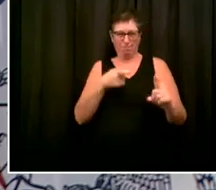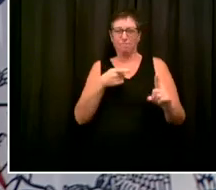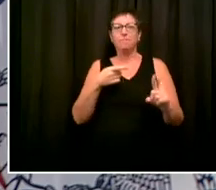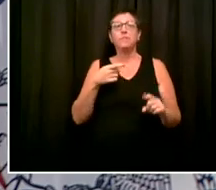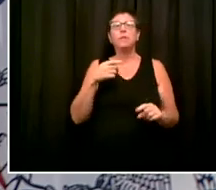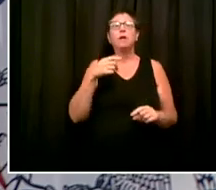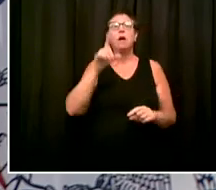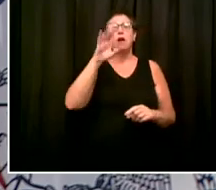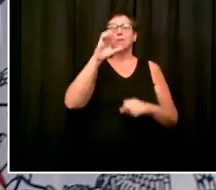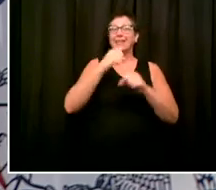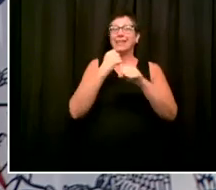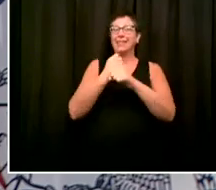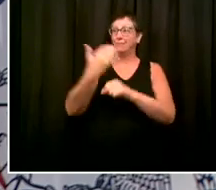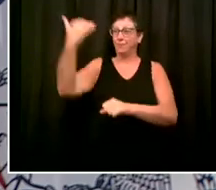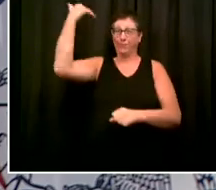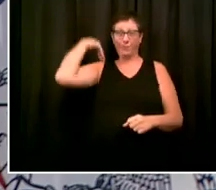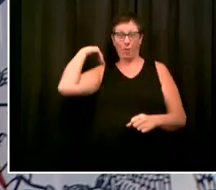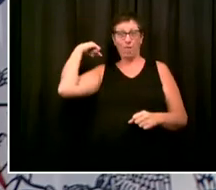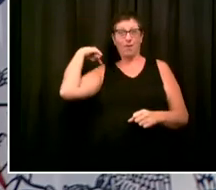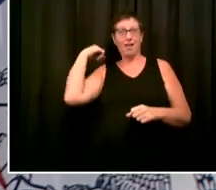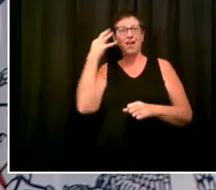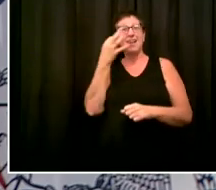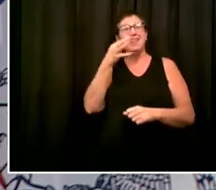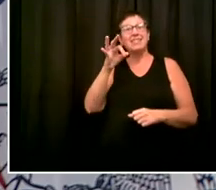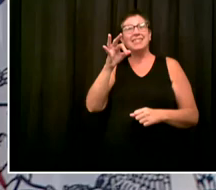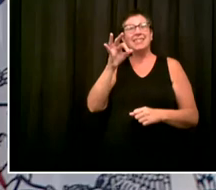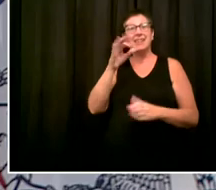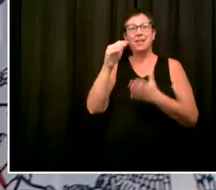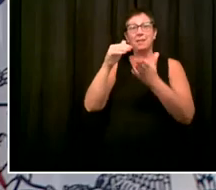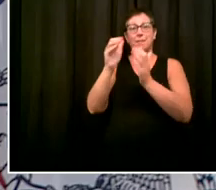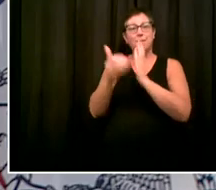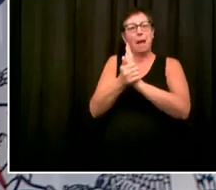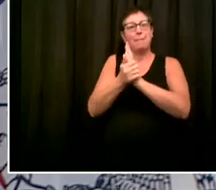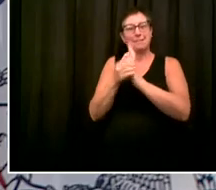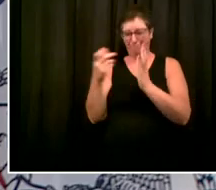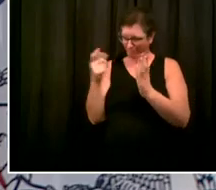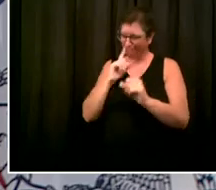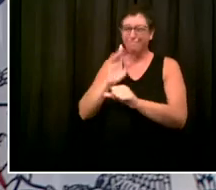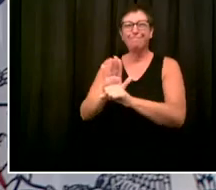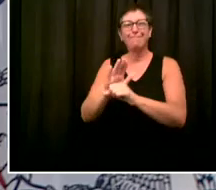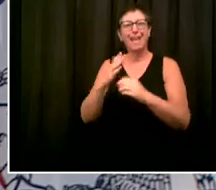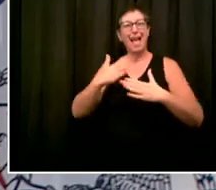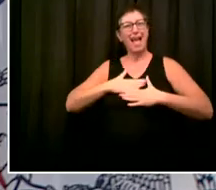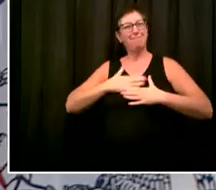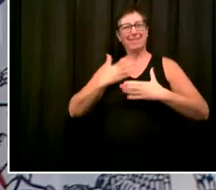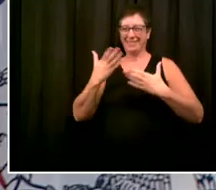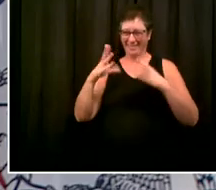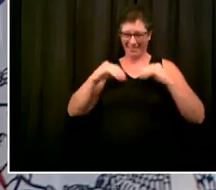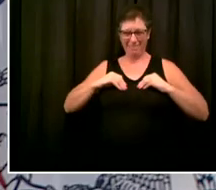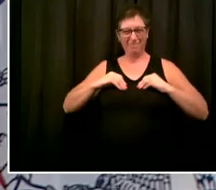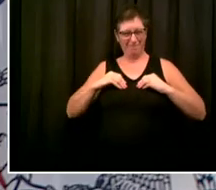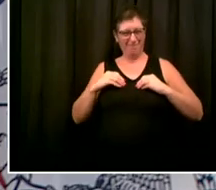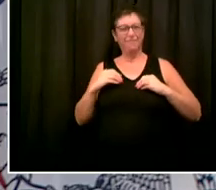Constitution finally adopted. And it gave women the right to vote. But we, I think all now know our painful